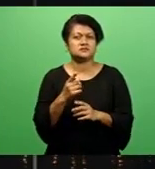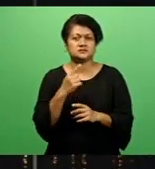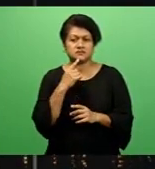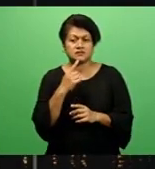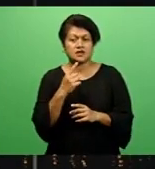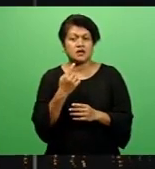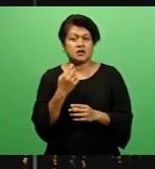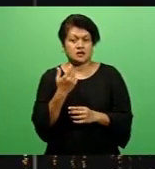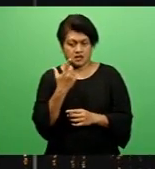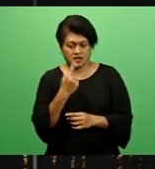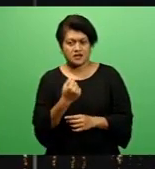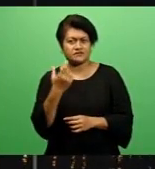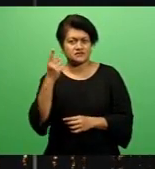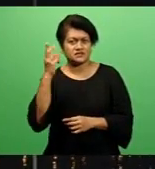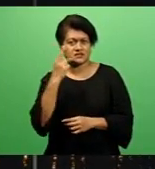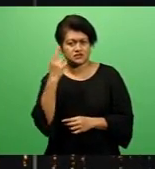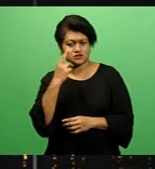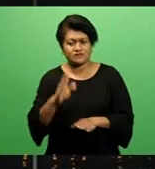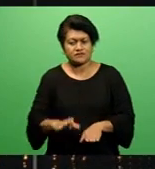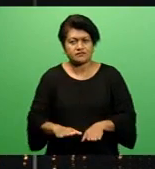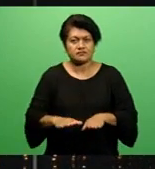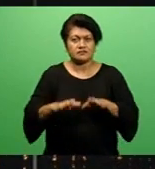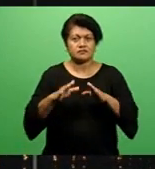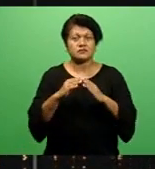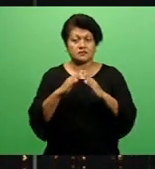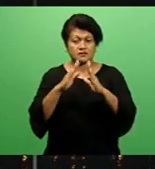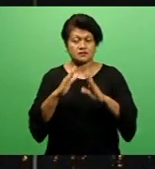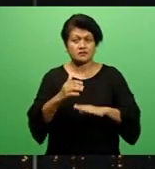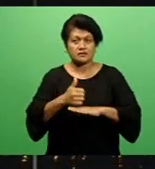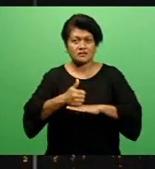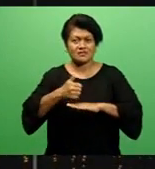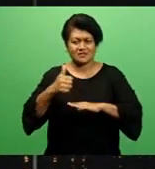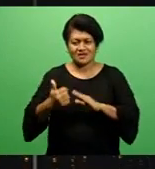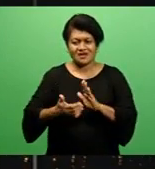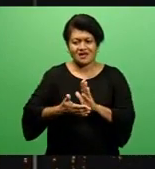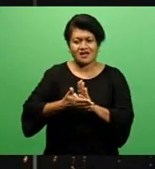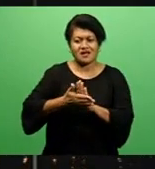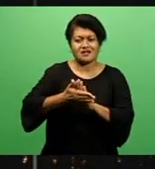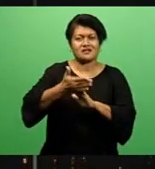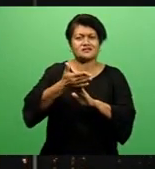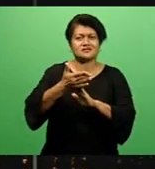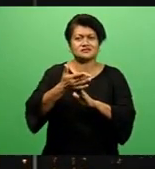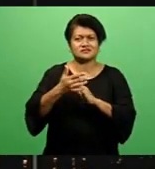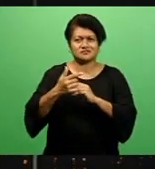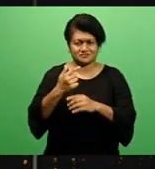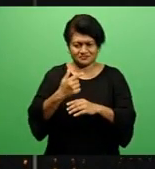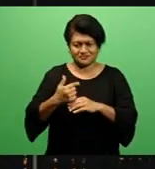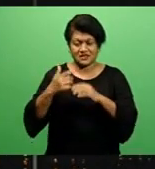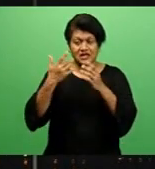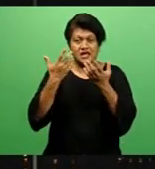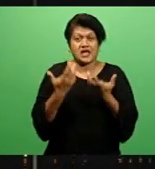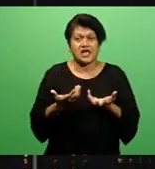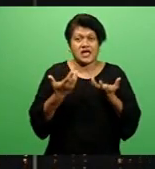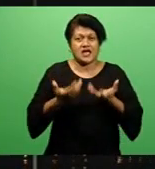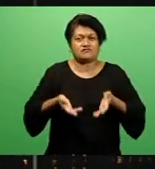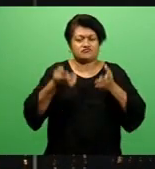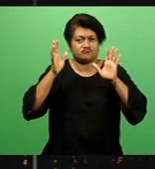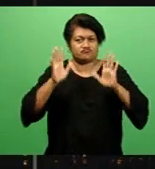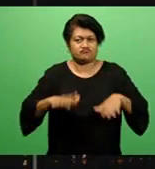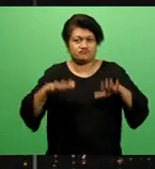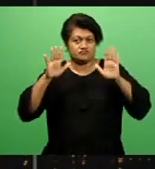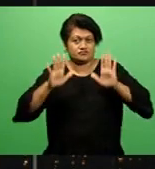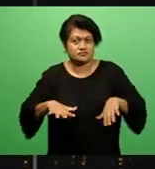flooding. The recommendations were made by the Housing Authority due to high levels of silting due to continuous heavy rain. Kritika Kumar